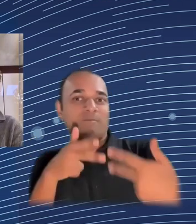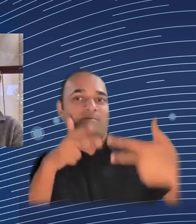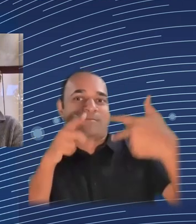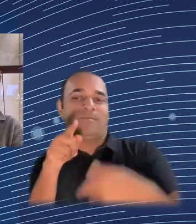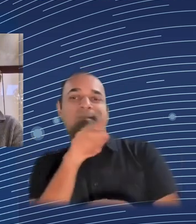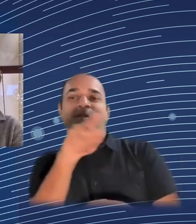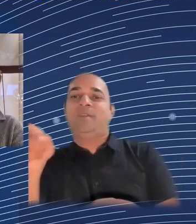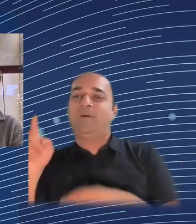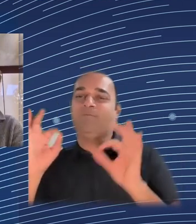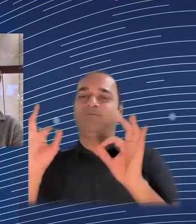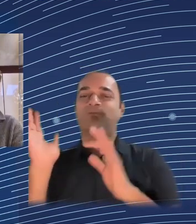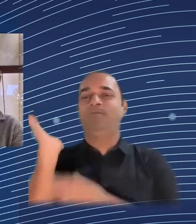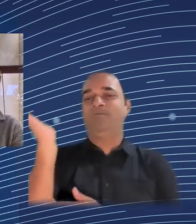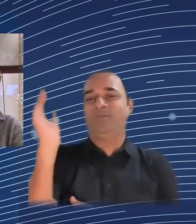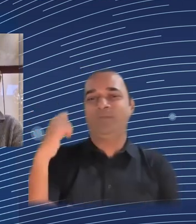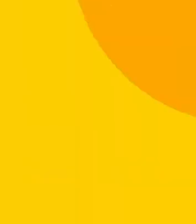Wonderful. Thank